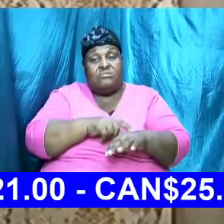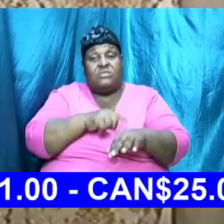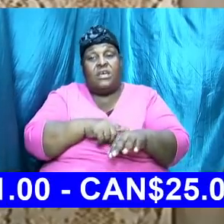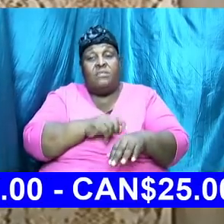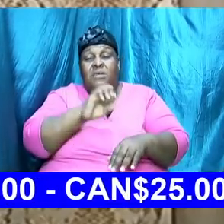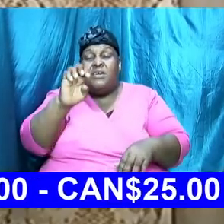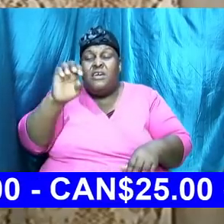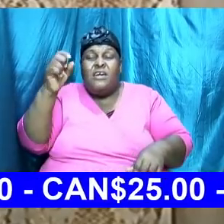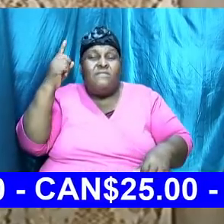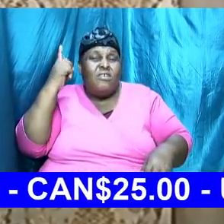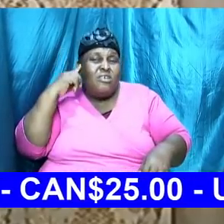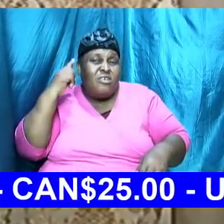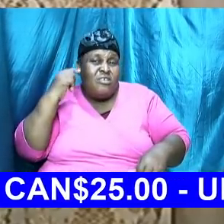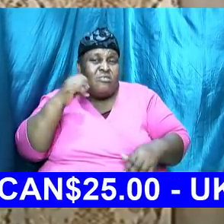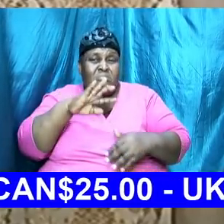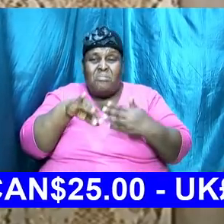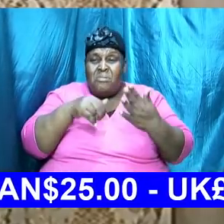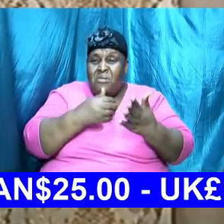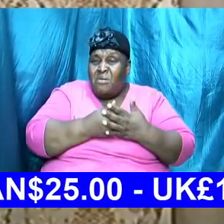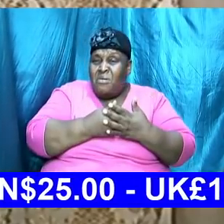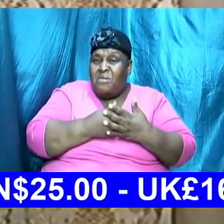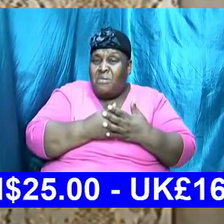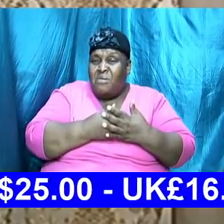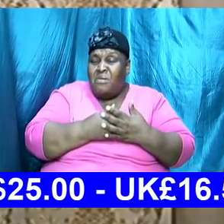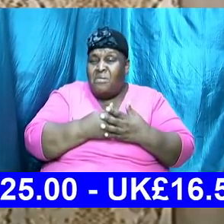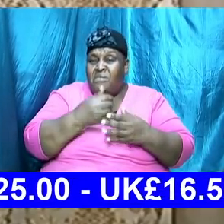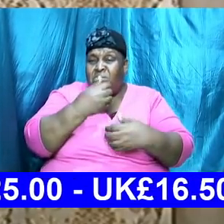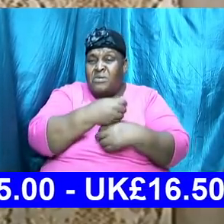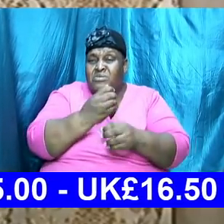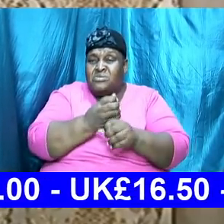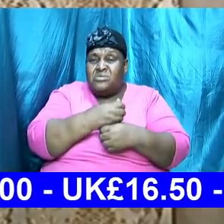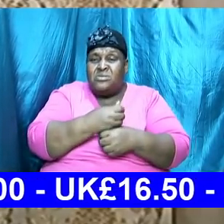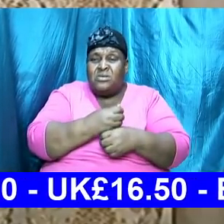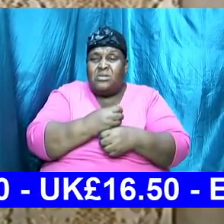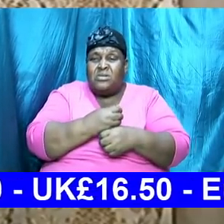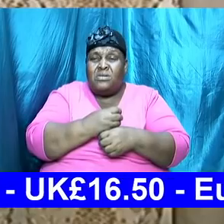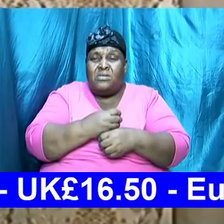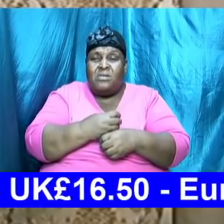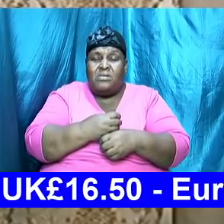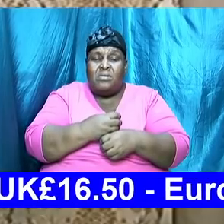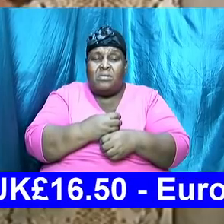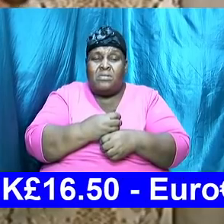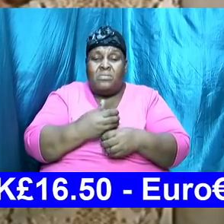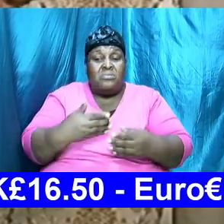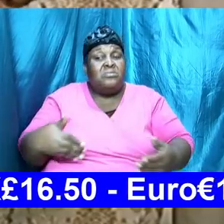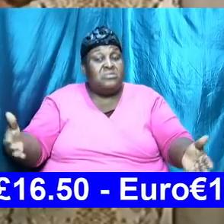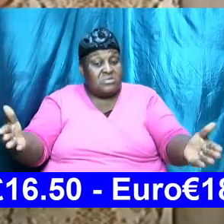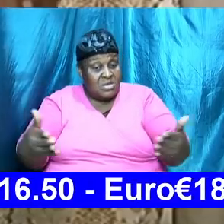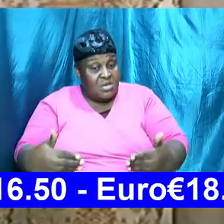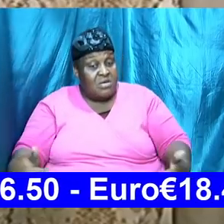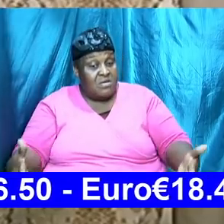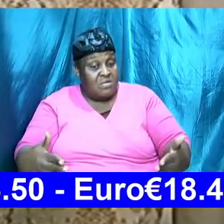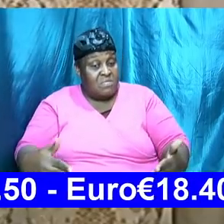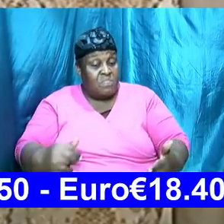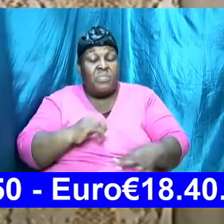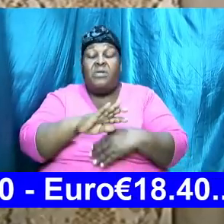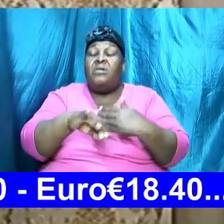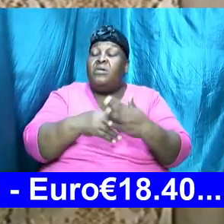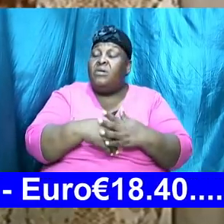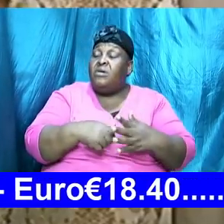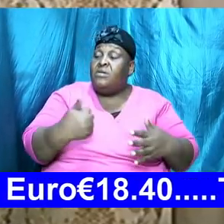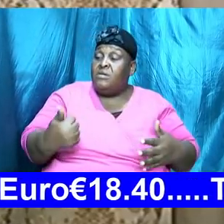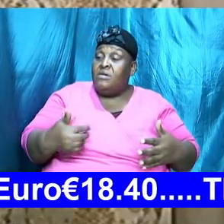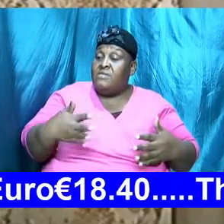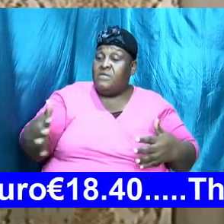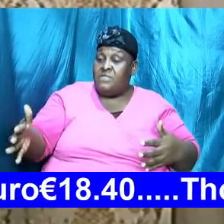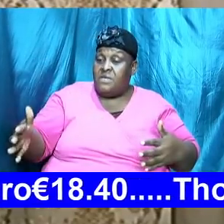in all of this creation setting that it was not good was here because all the other things that he did as we